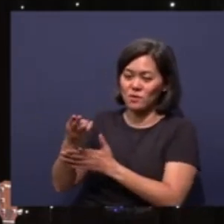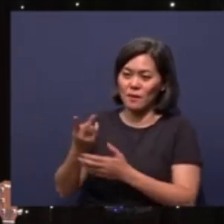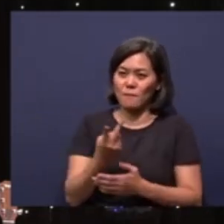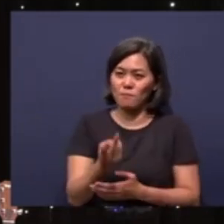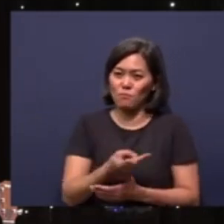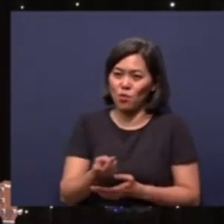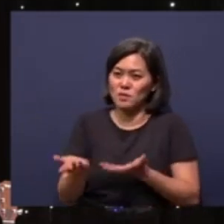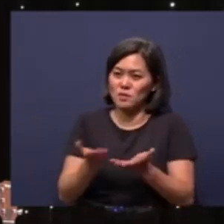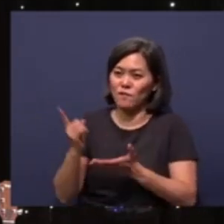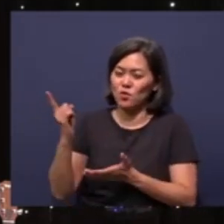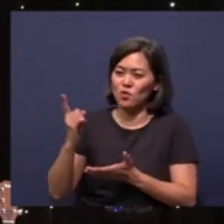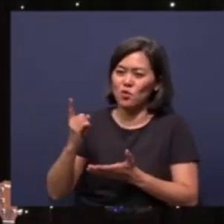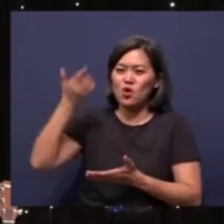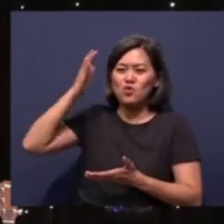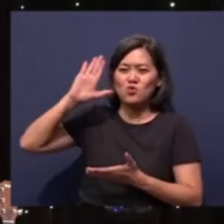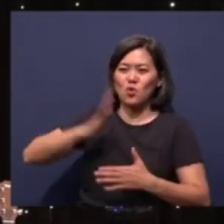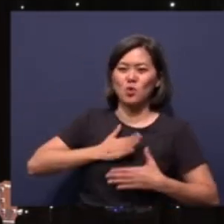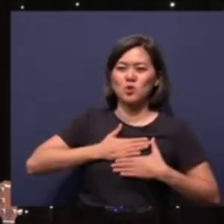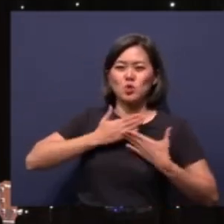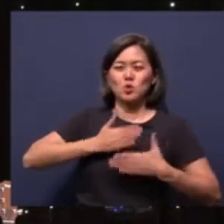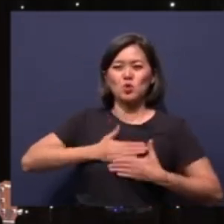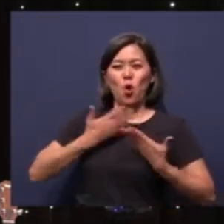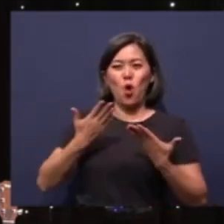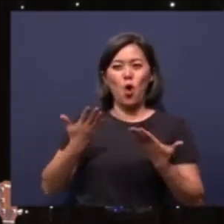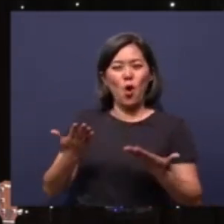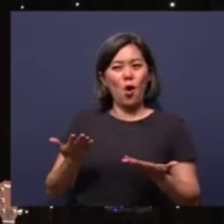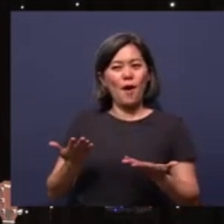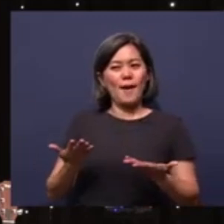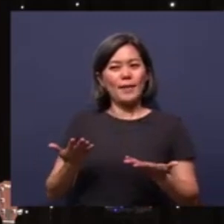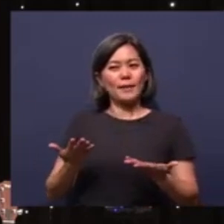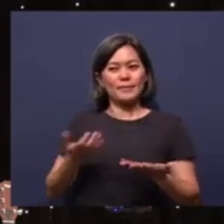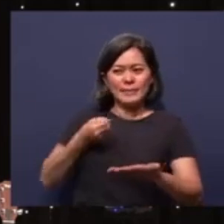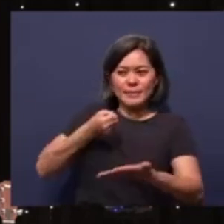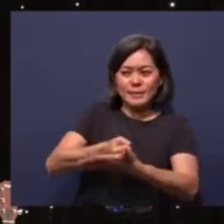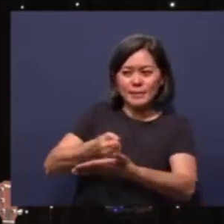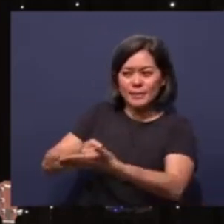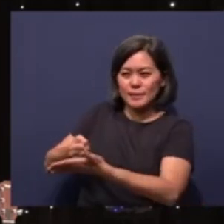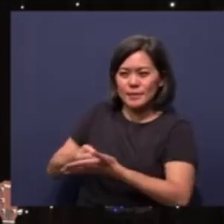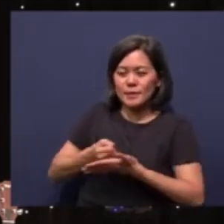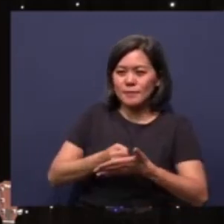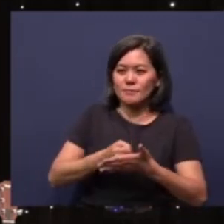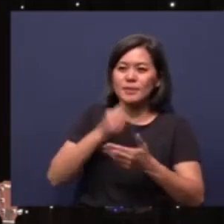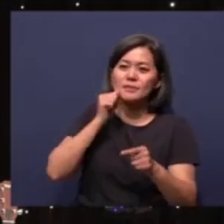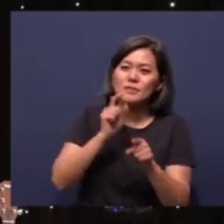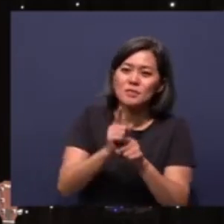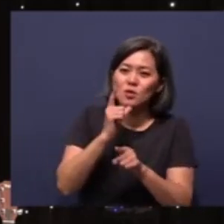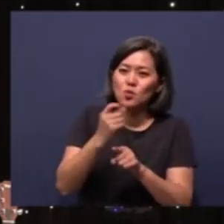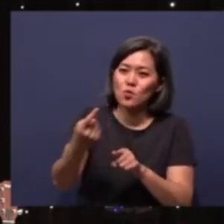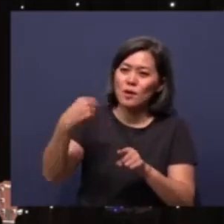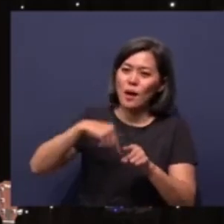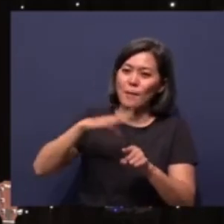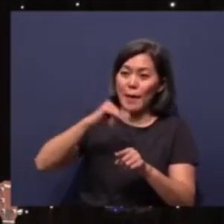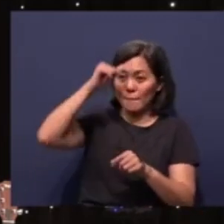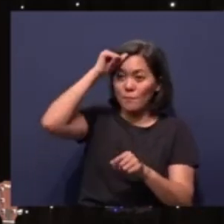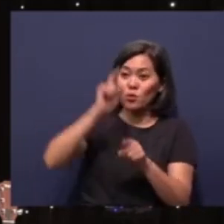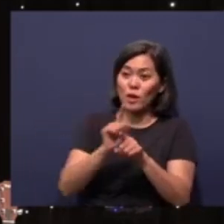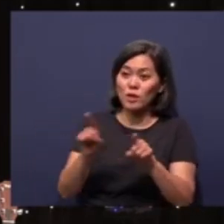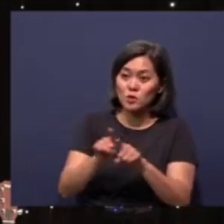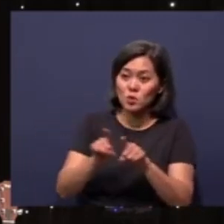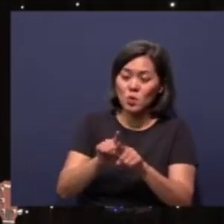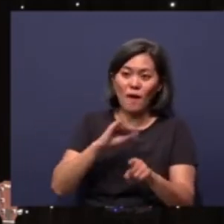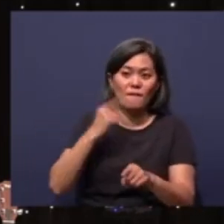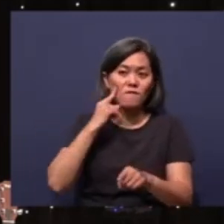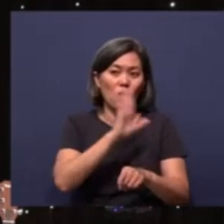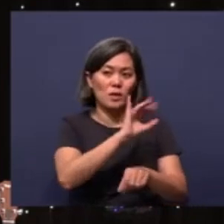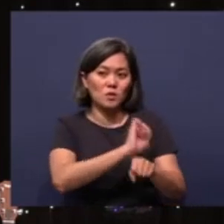the joy of the Lord will be impacting the sisters who come here and the brothers too. And for his work